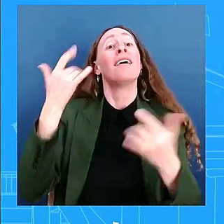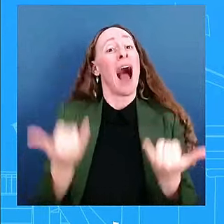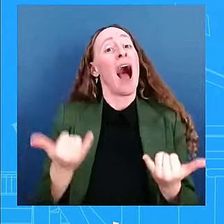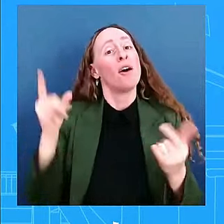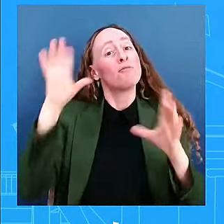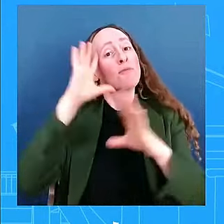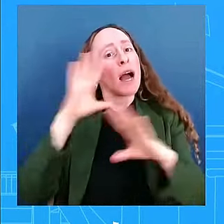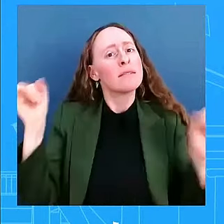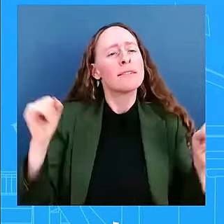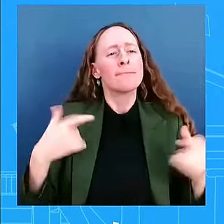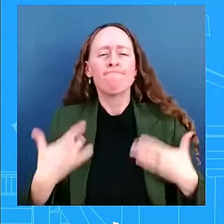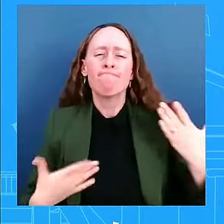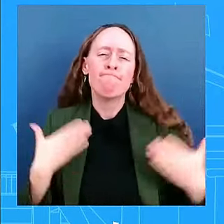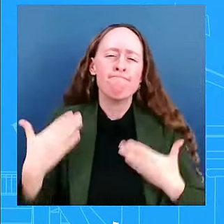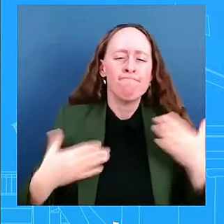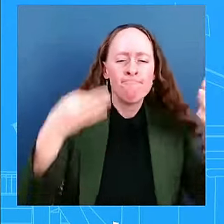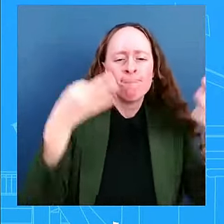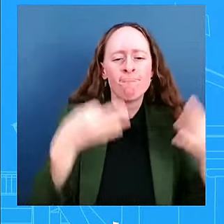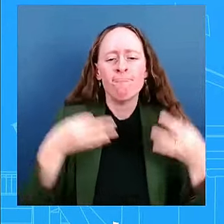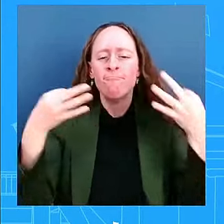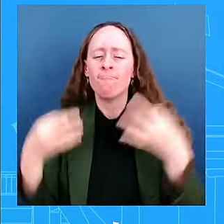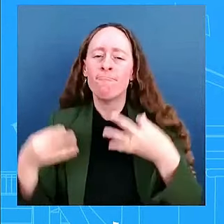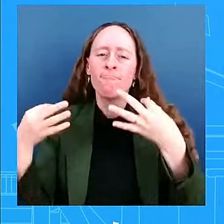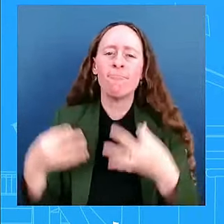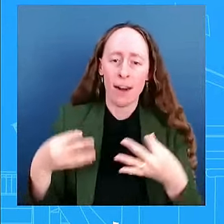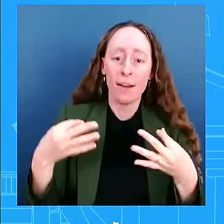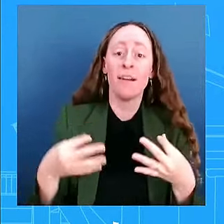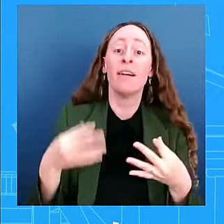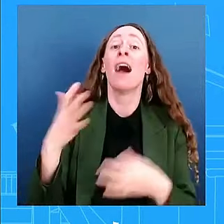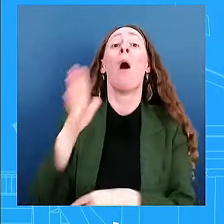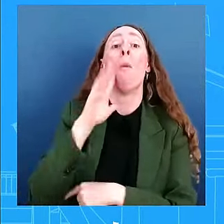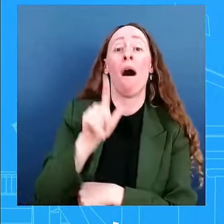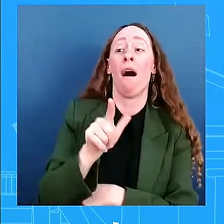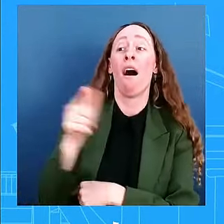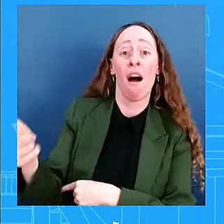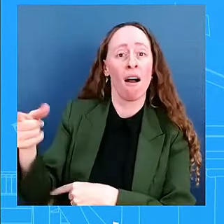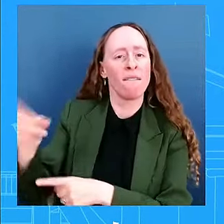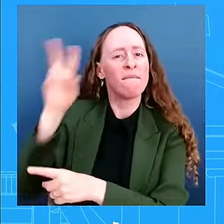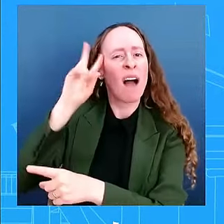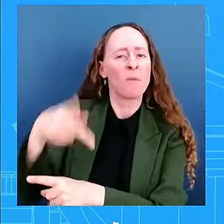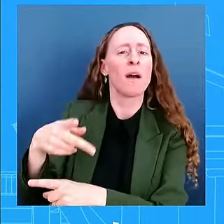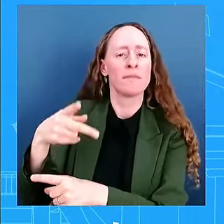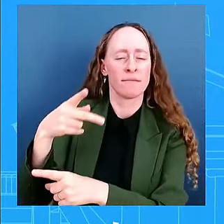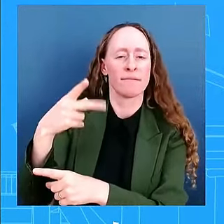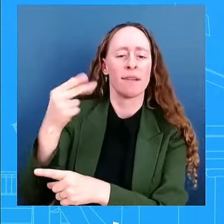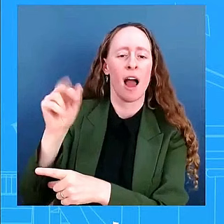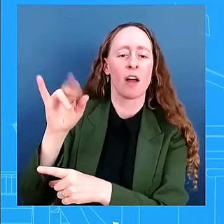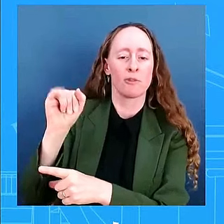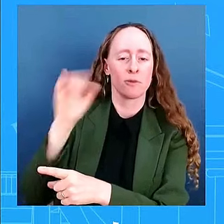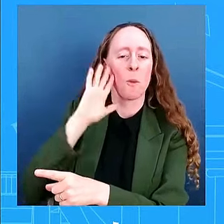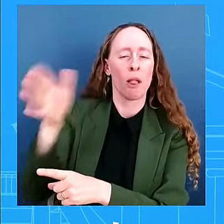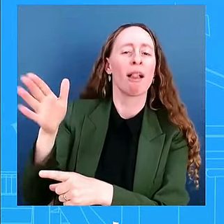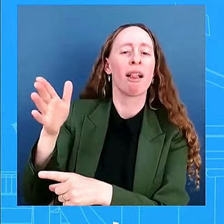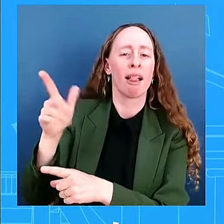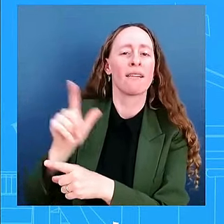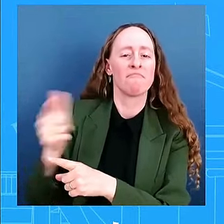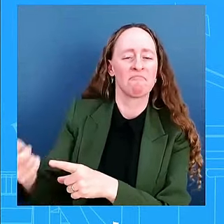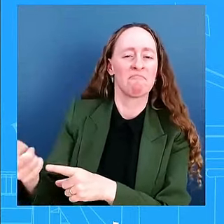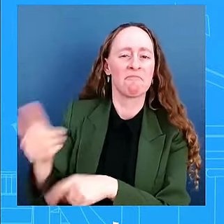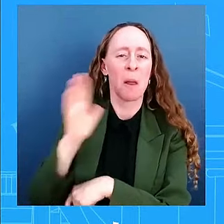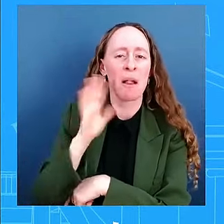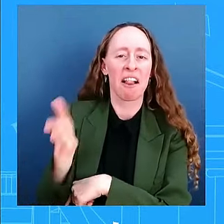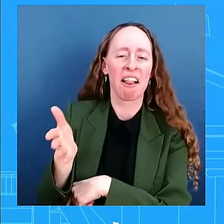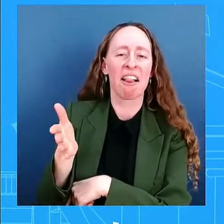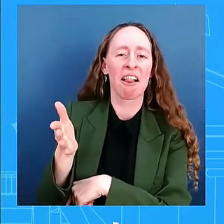believes Kamala is going to do. And that's her. That's his words. Right. When calling her Kamala, the Vice President. And so she's been loyal to him.